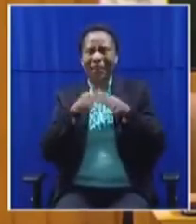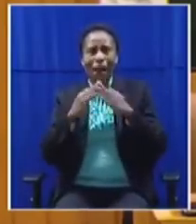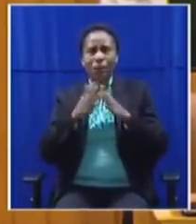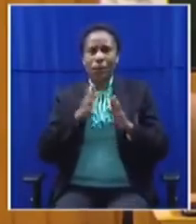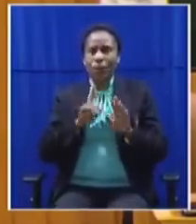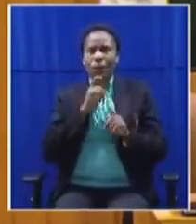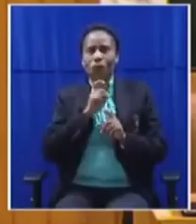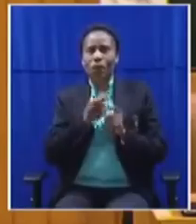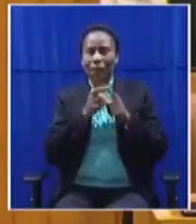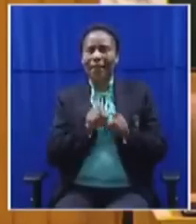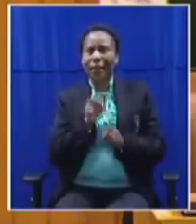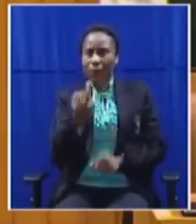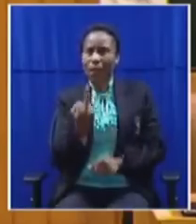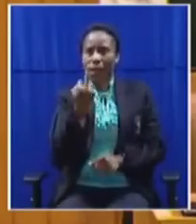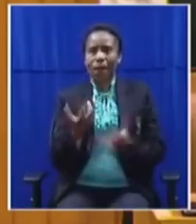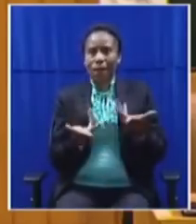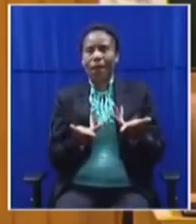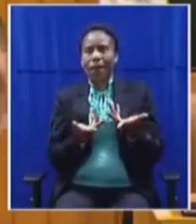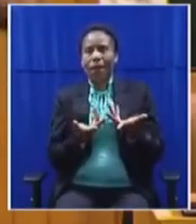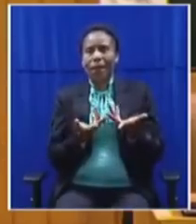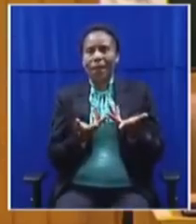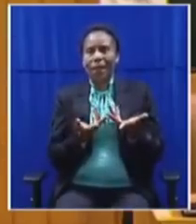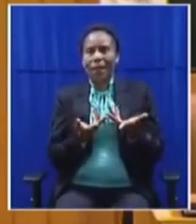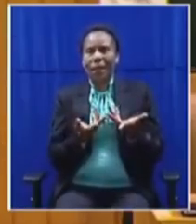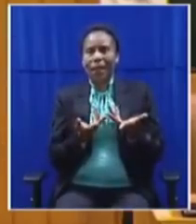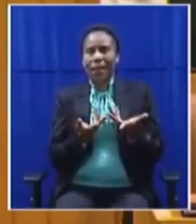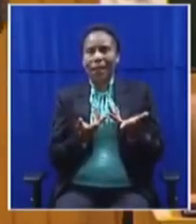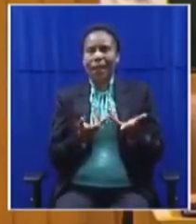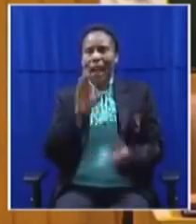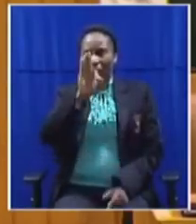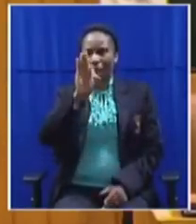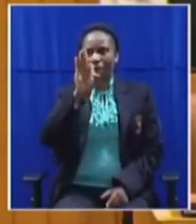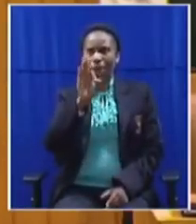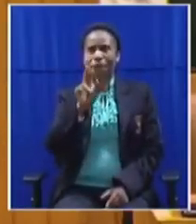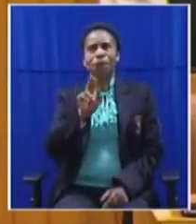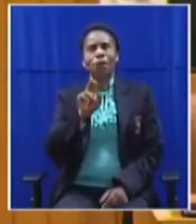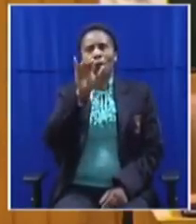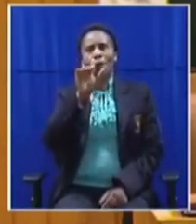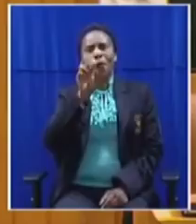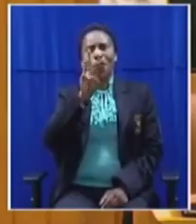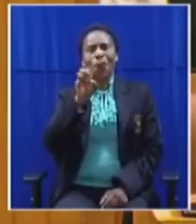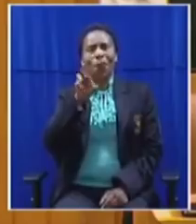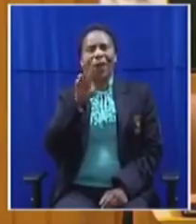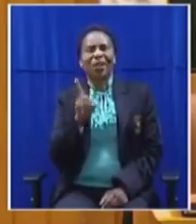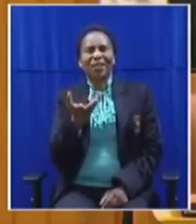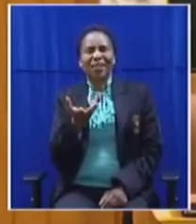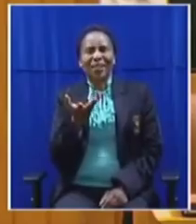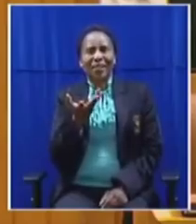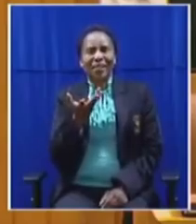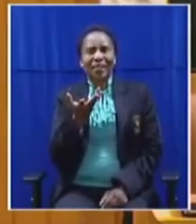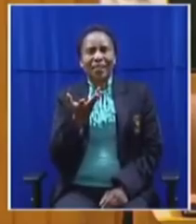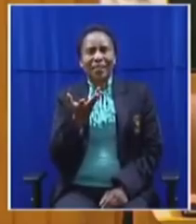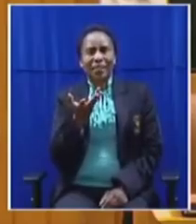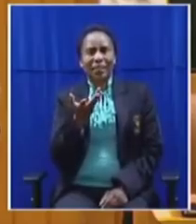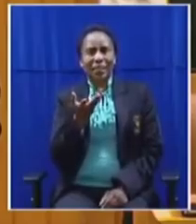was F.U., quite clearly. And it's quite shocking that a so-called Honourable Member can behave that way in this house and